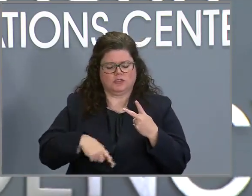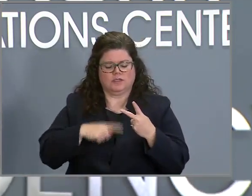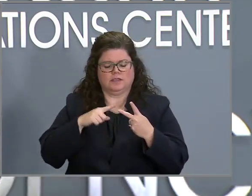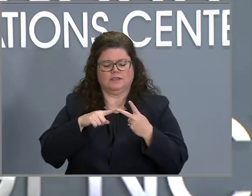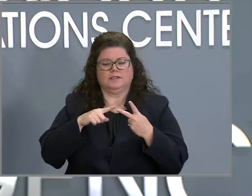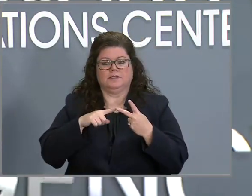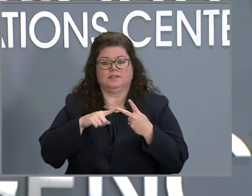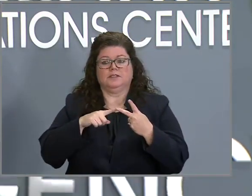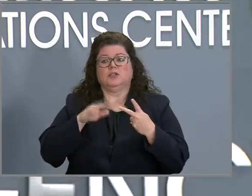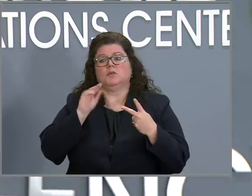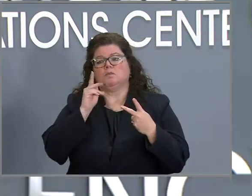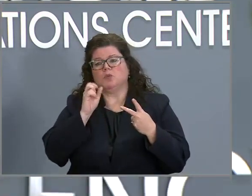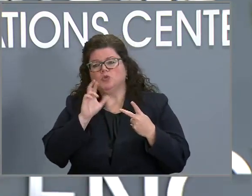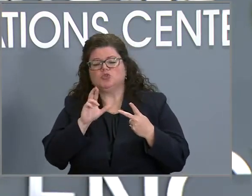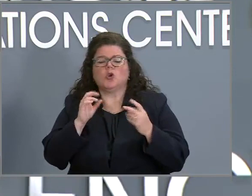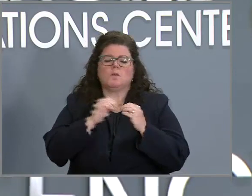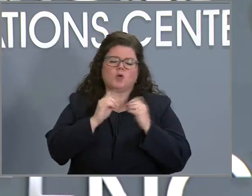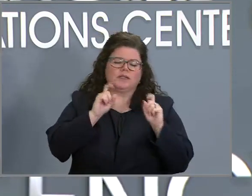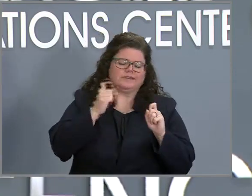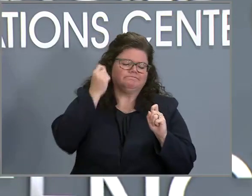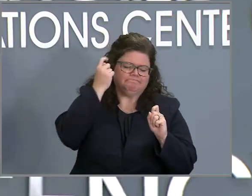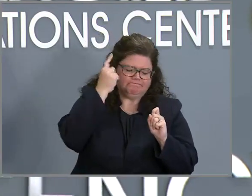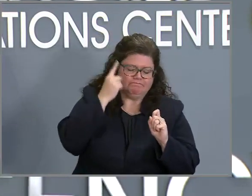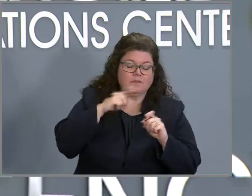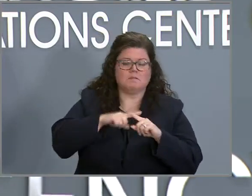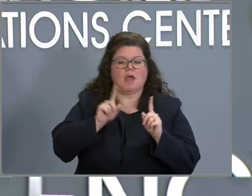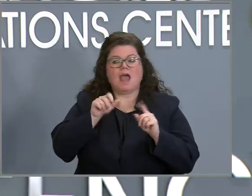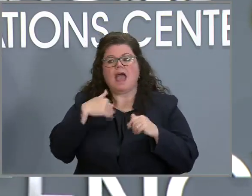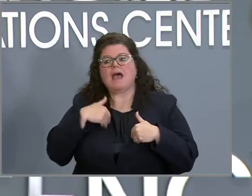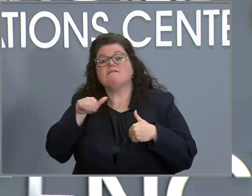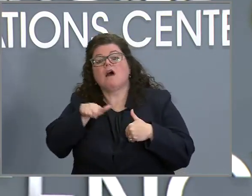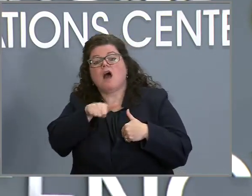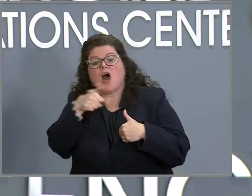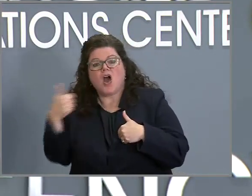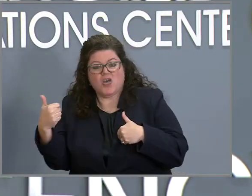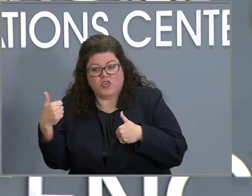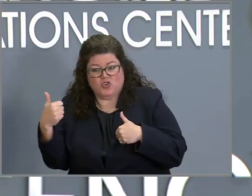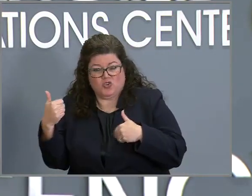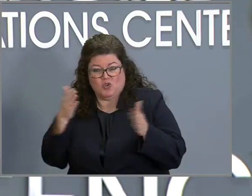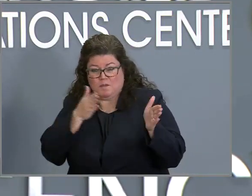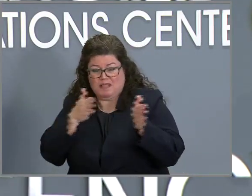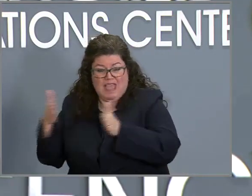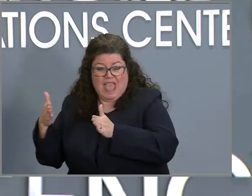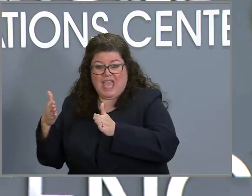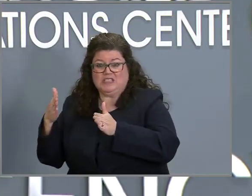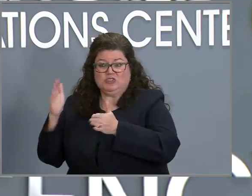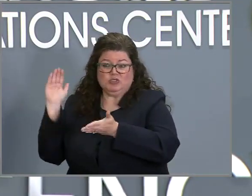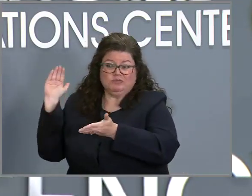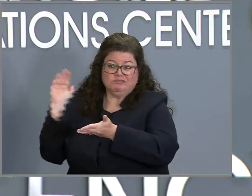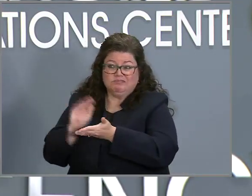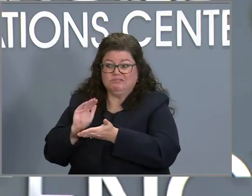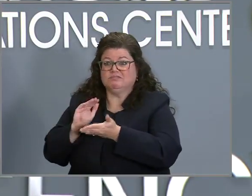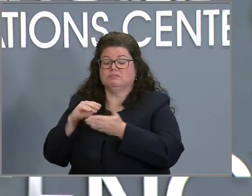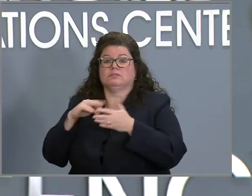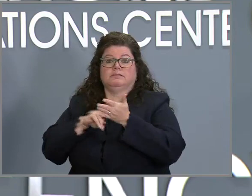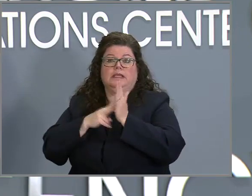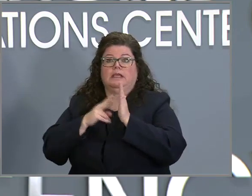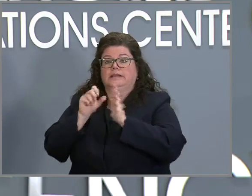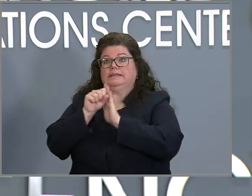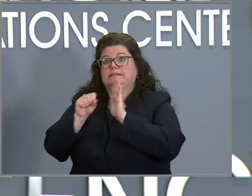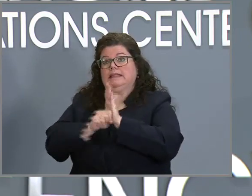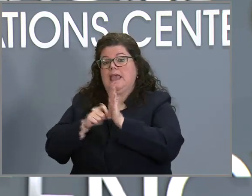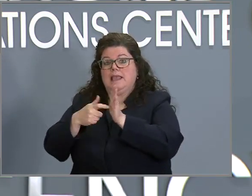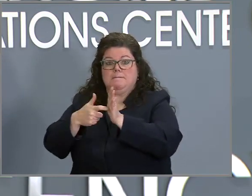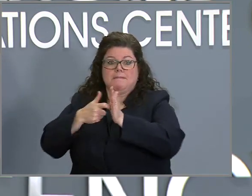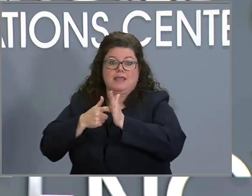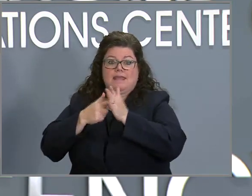push for boosters and more testing, is there any other plan to limit the spread of the virus, whether it's a statewide mask mandate, lifting,